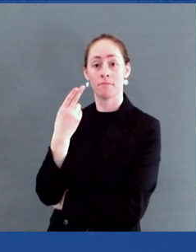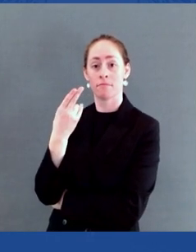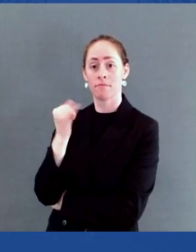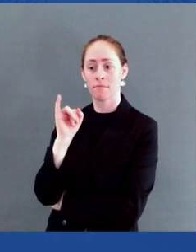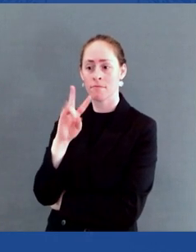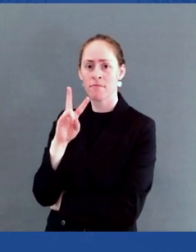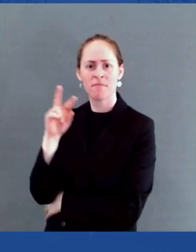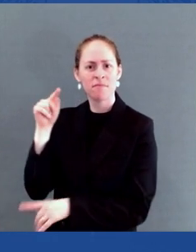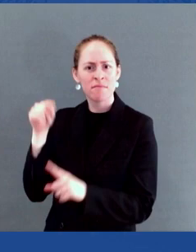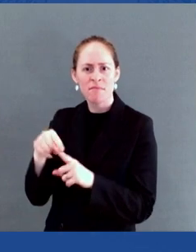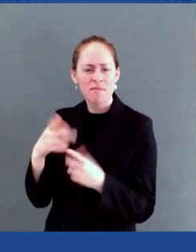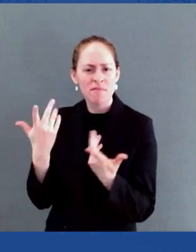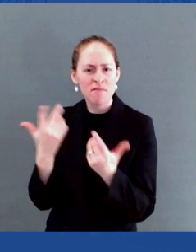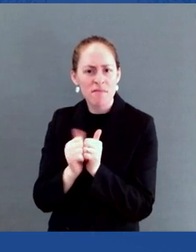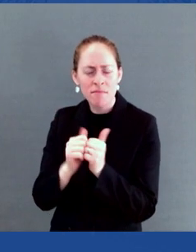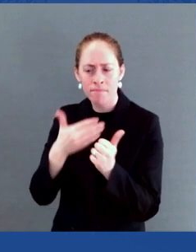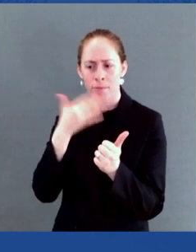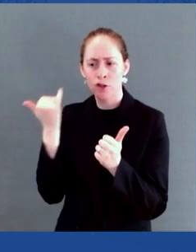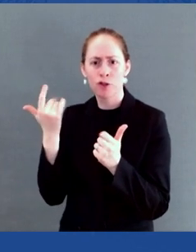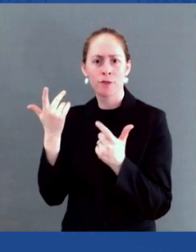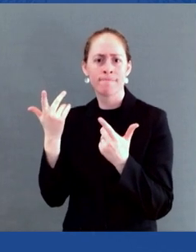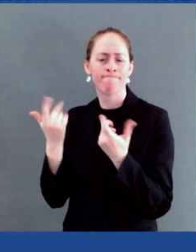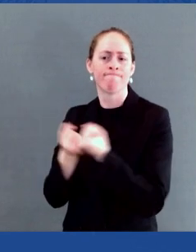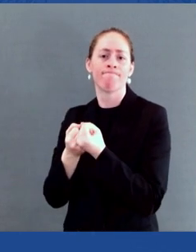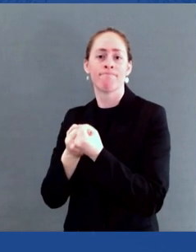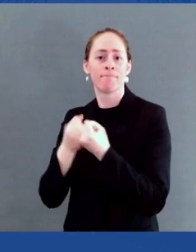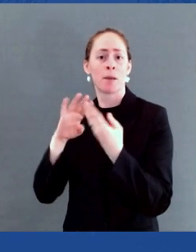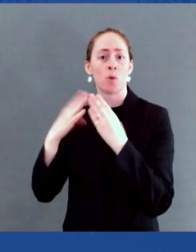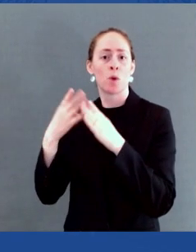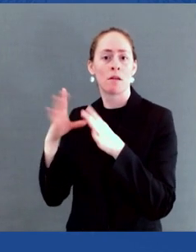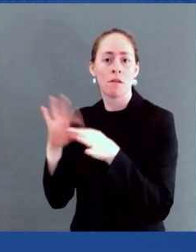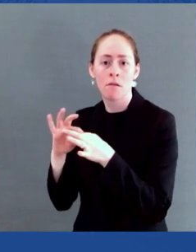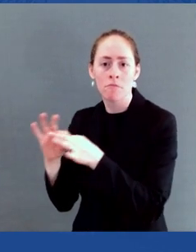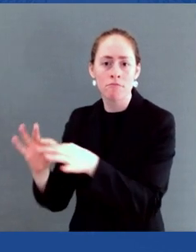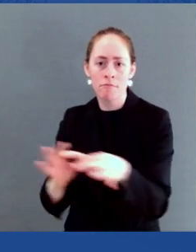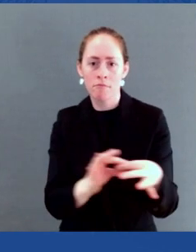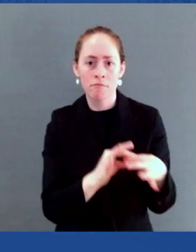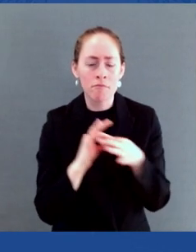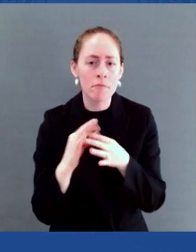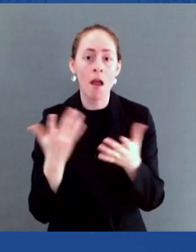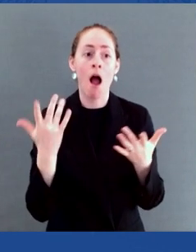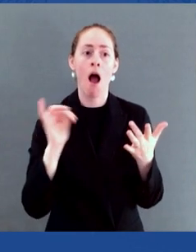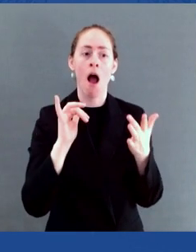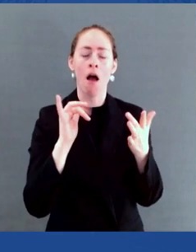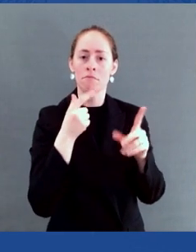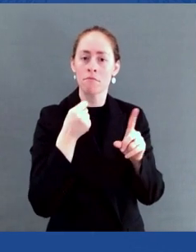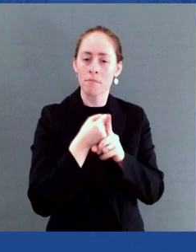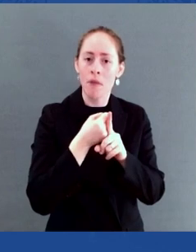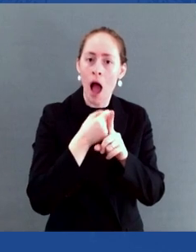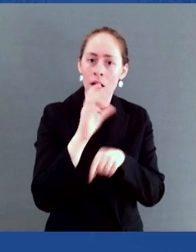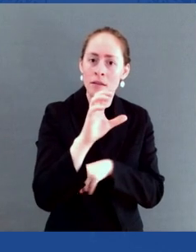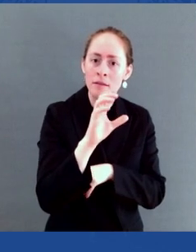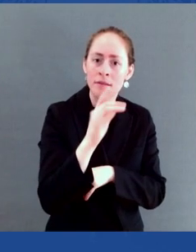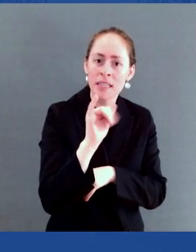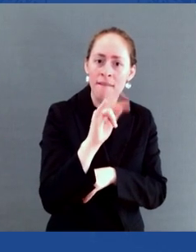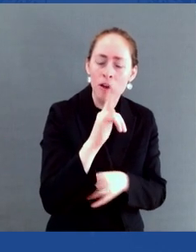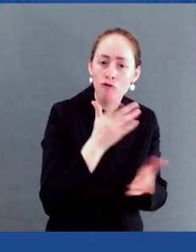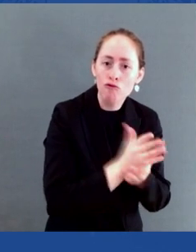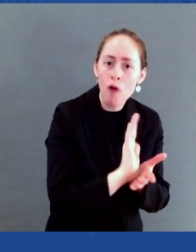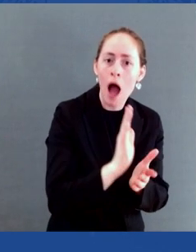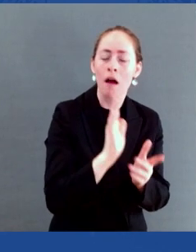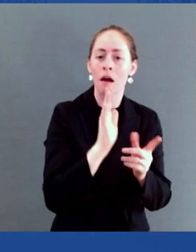rights, and civil liberties. I am excited by the opportunity we have today under the leadership of President Biden